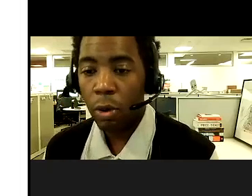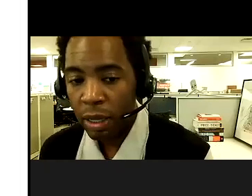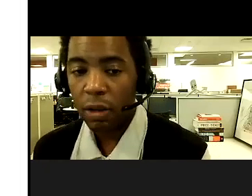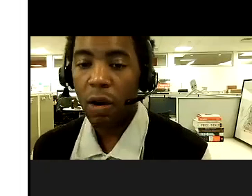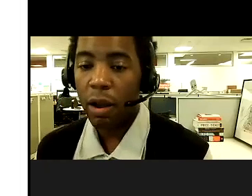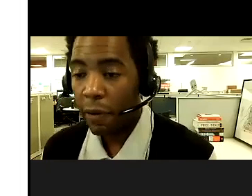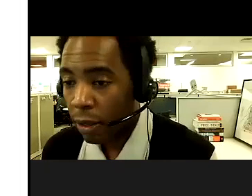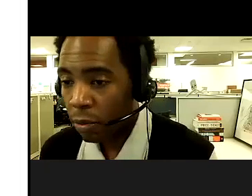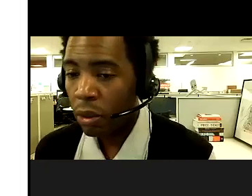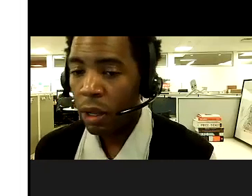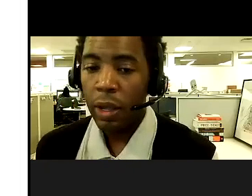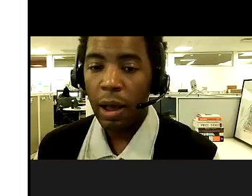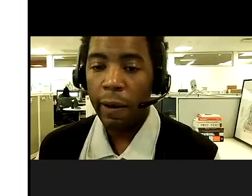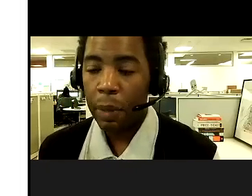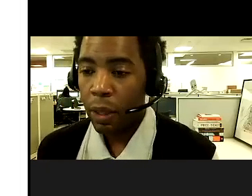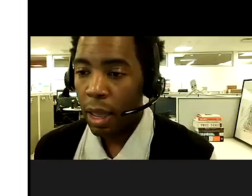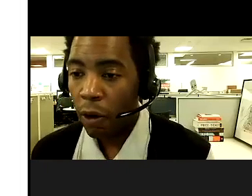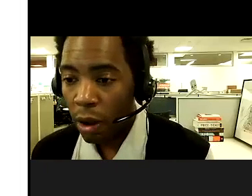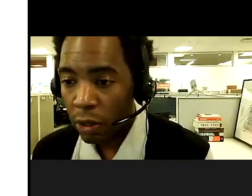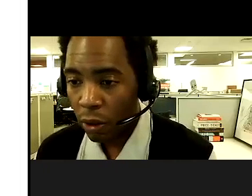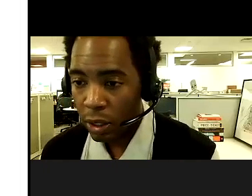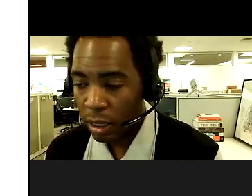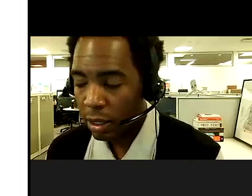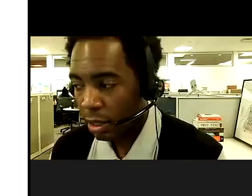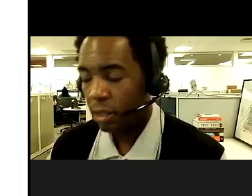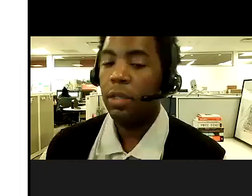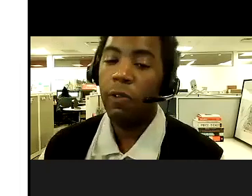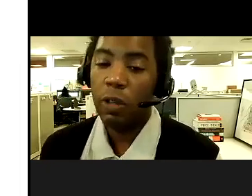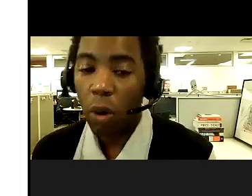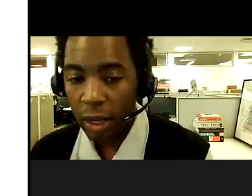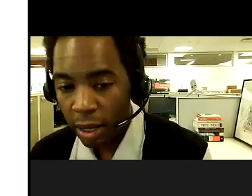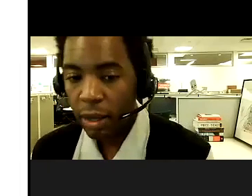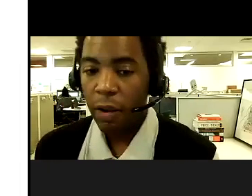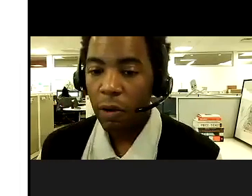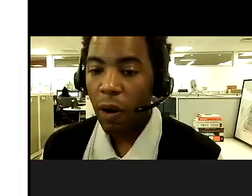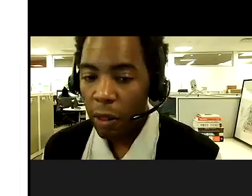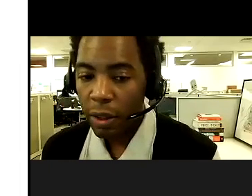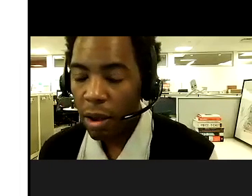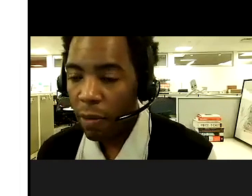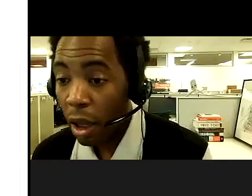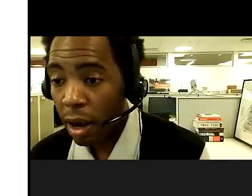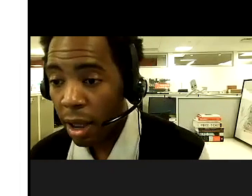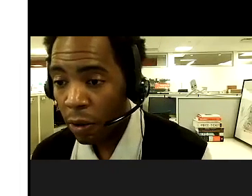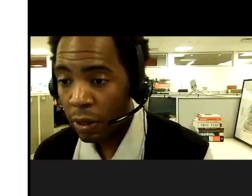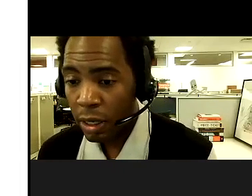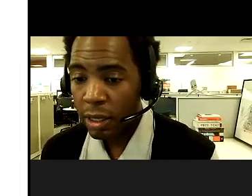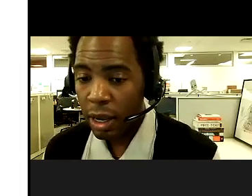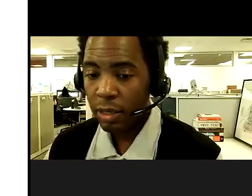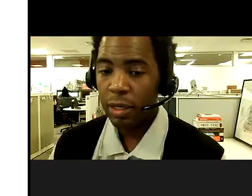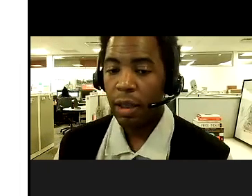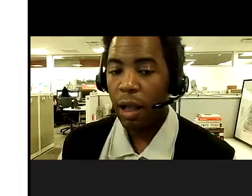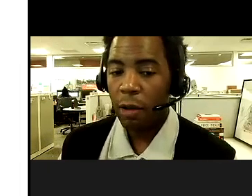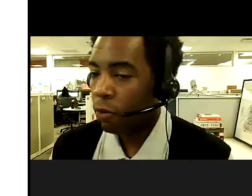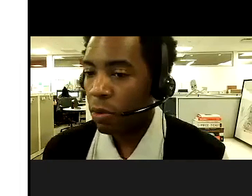uh, appointments are available, um, across all the city sites. Folks can walk in for all of the, um, at all the city